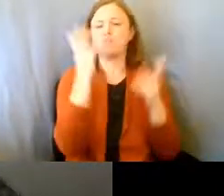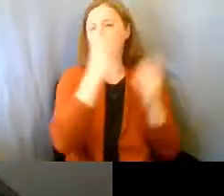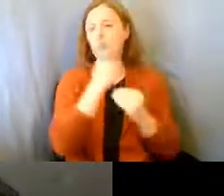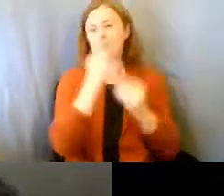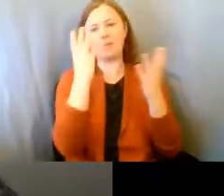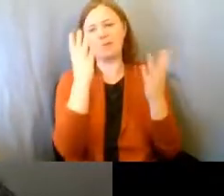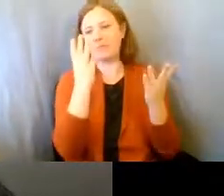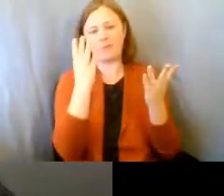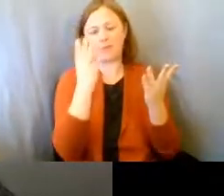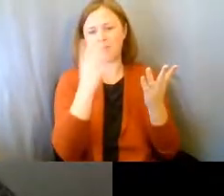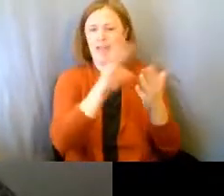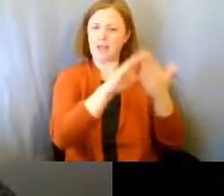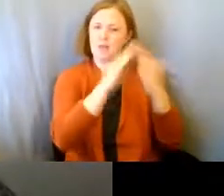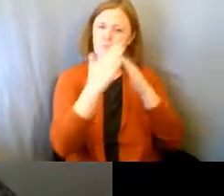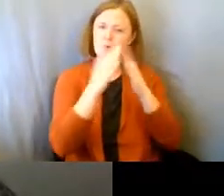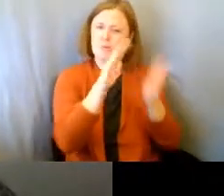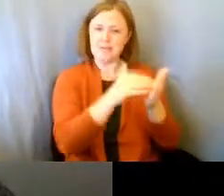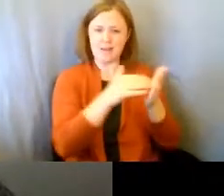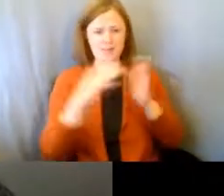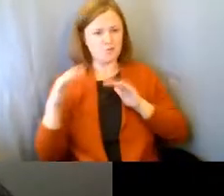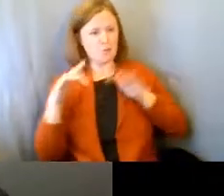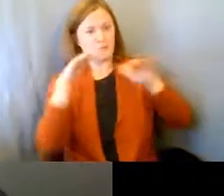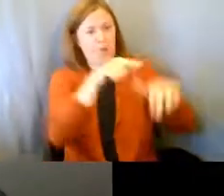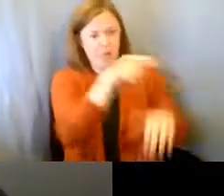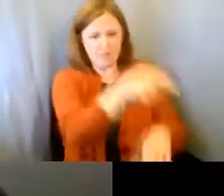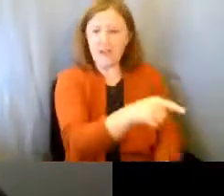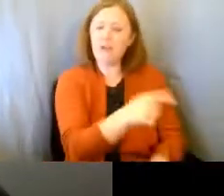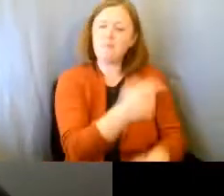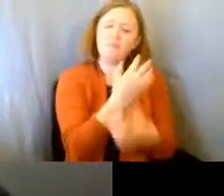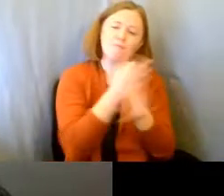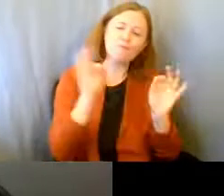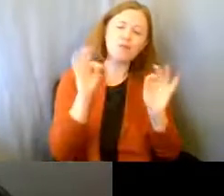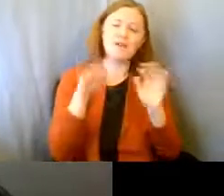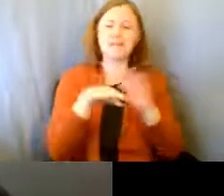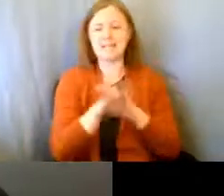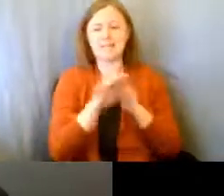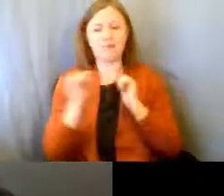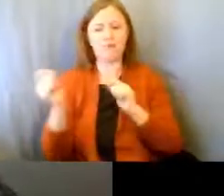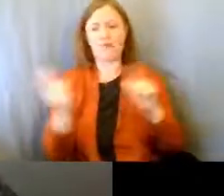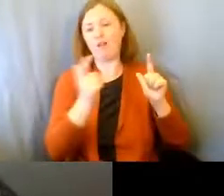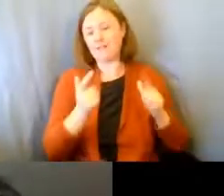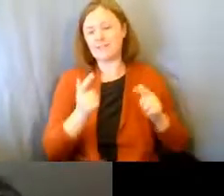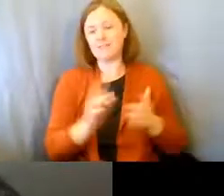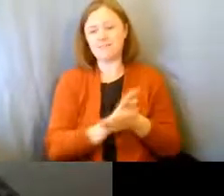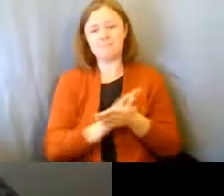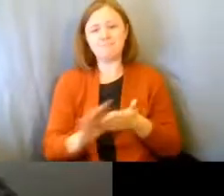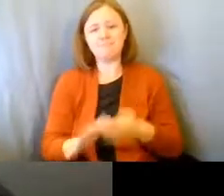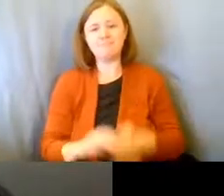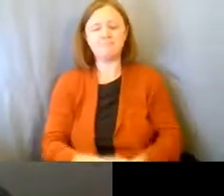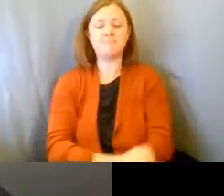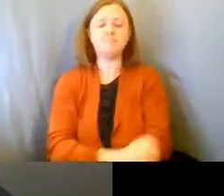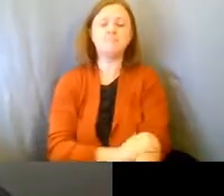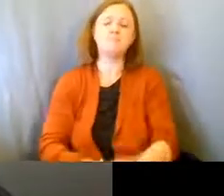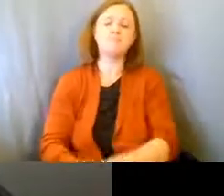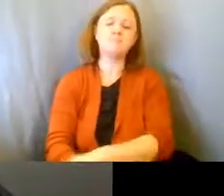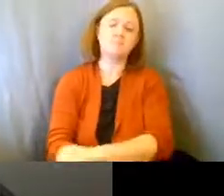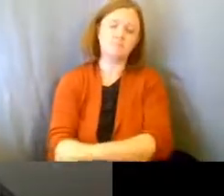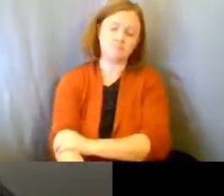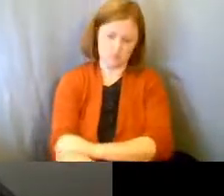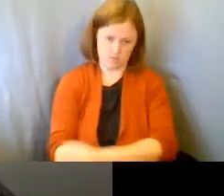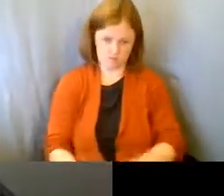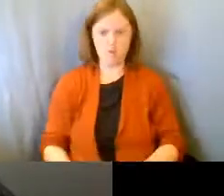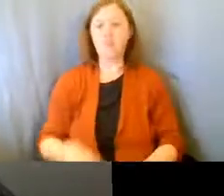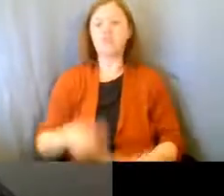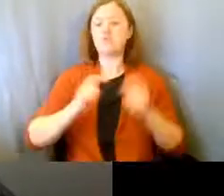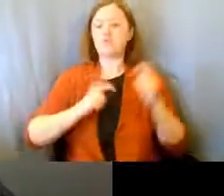community center and free and accessible to all of us. So, we are working. There's a